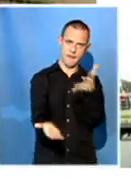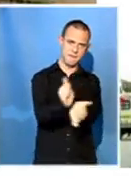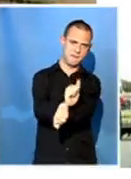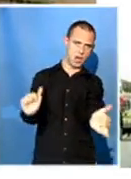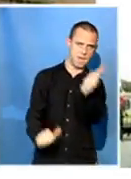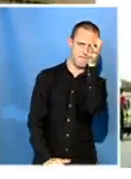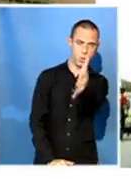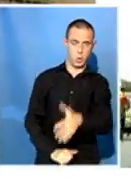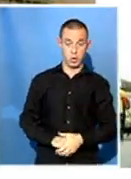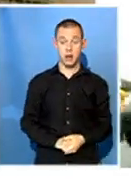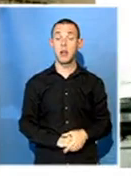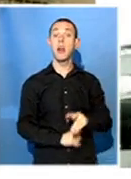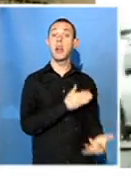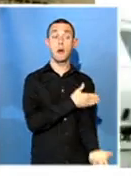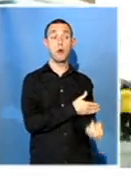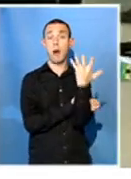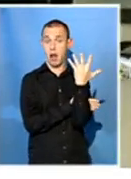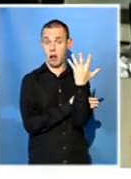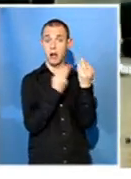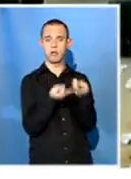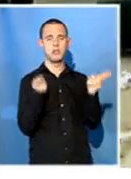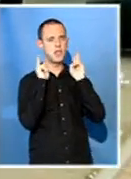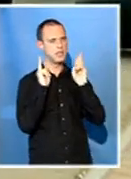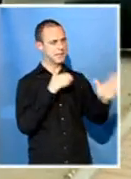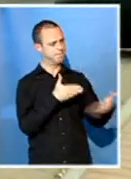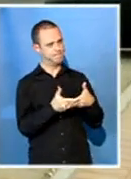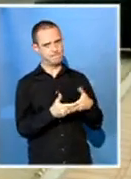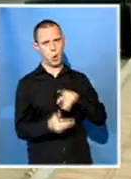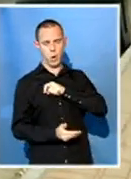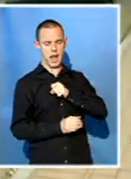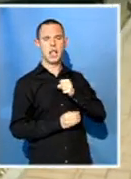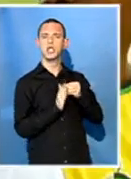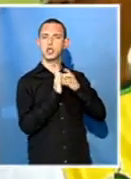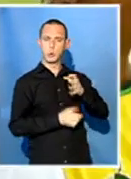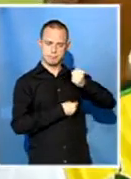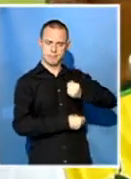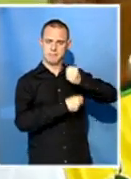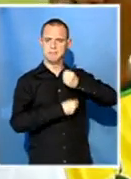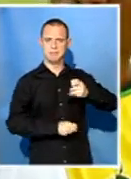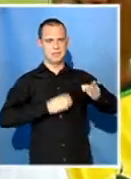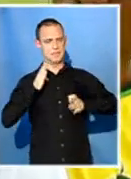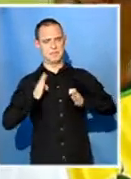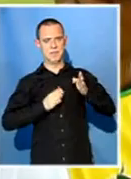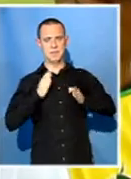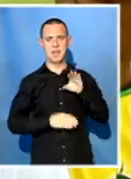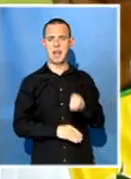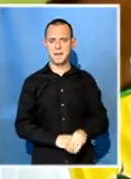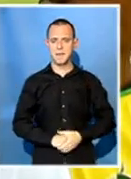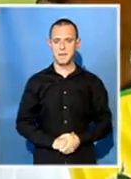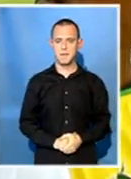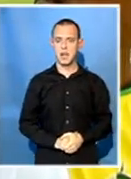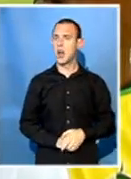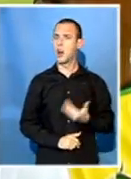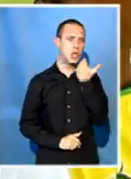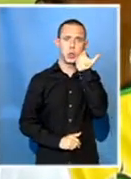In Mpumalanga University, gates remained shut as students vented their frustrations. We don't want an increase of an 8%,